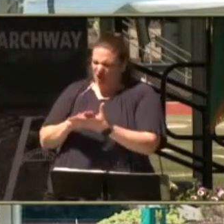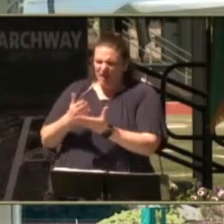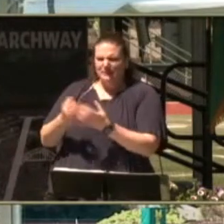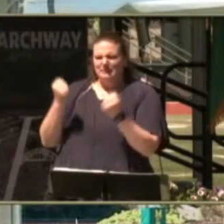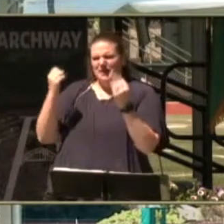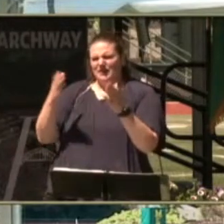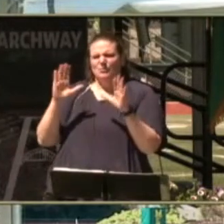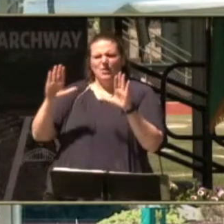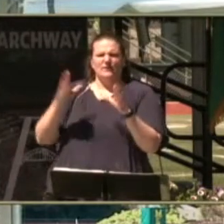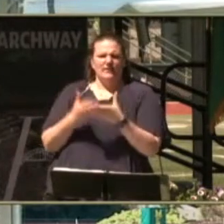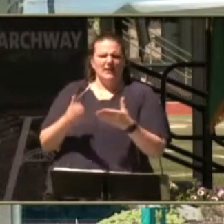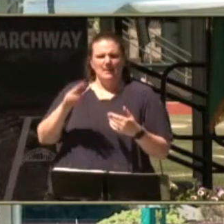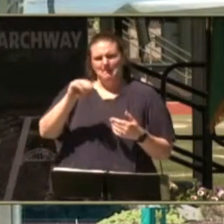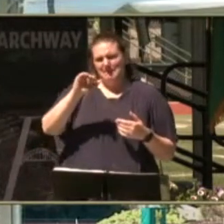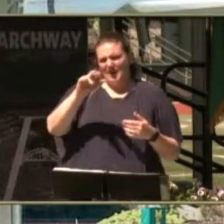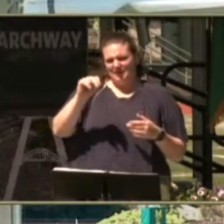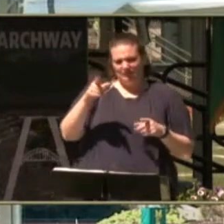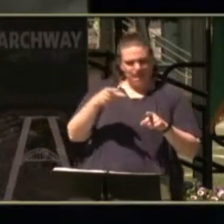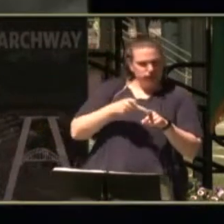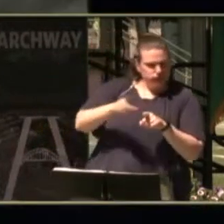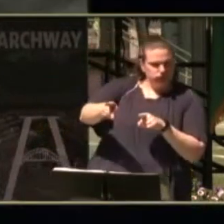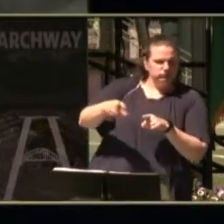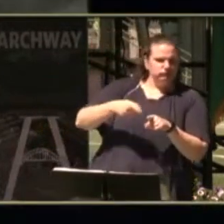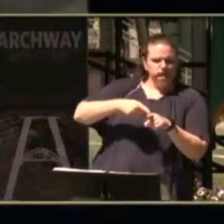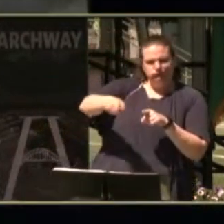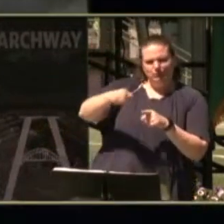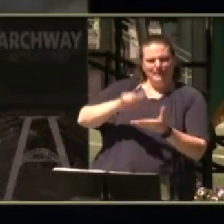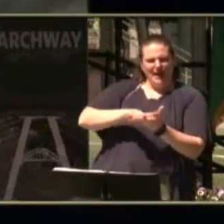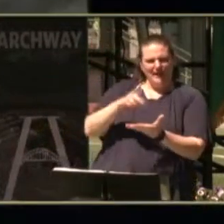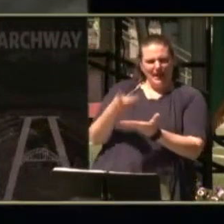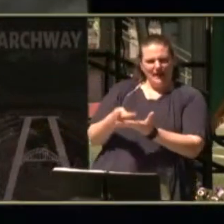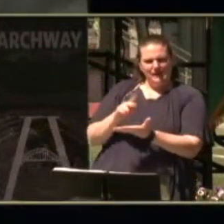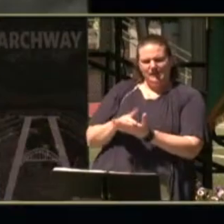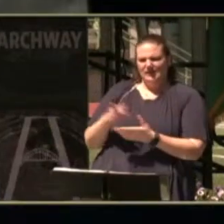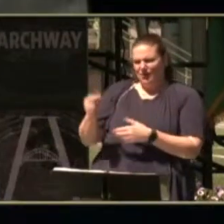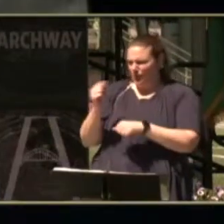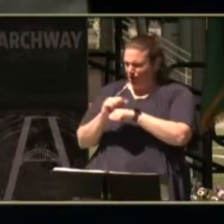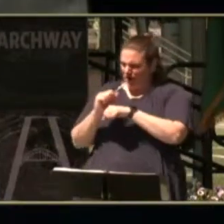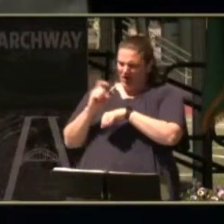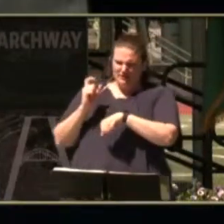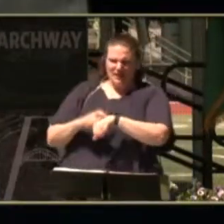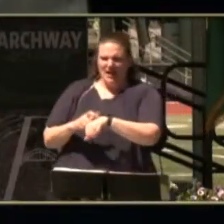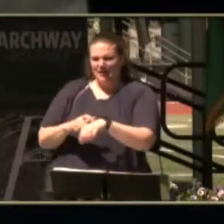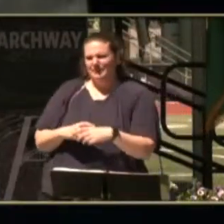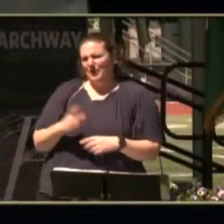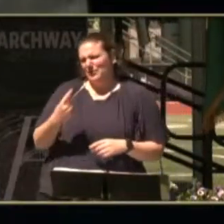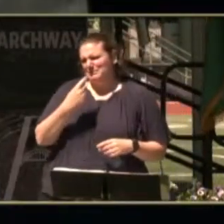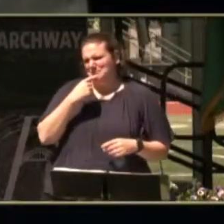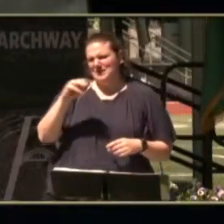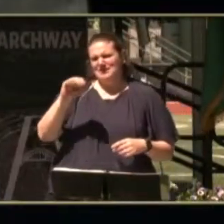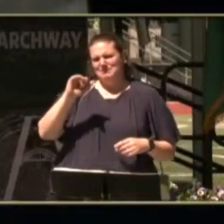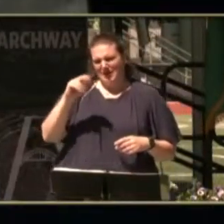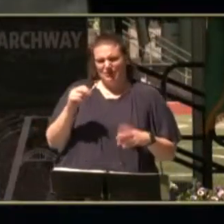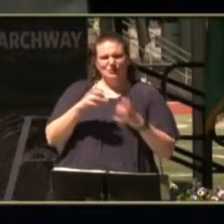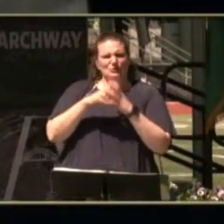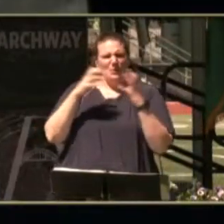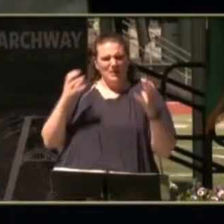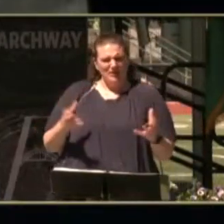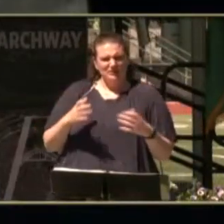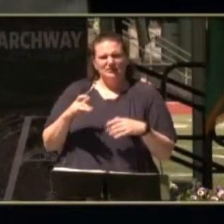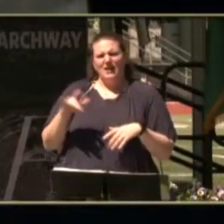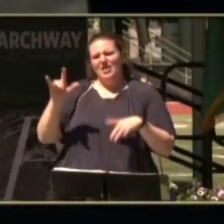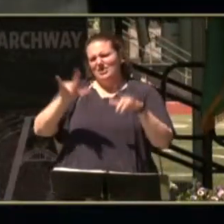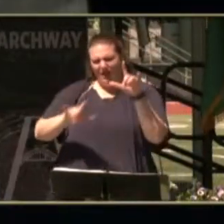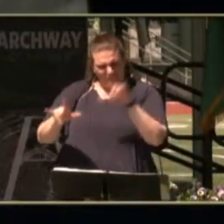but mason's specialty is pancakes he always does his work on time and i'm going to miss mason so much i